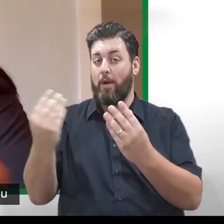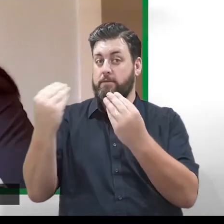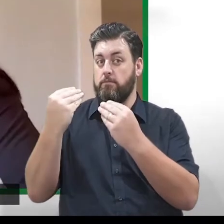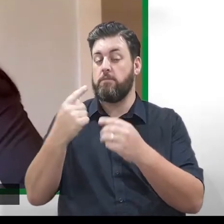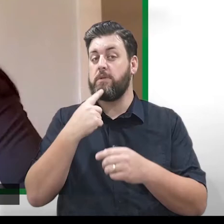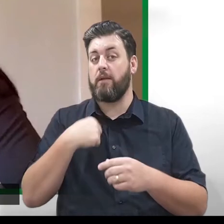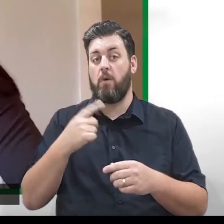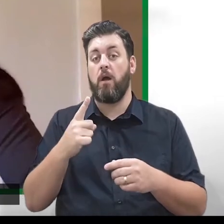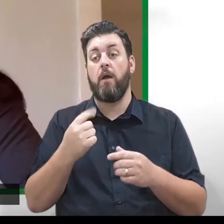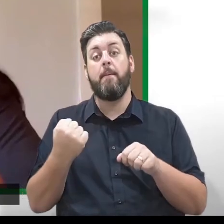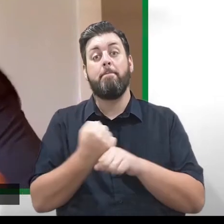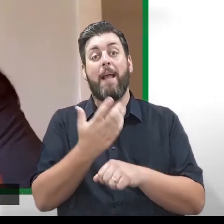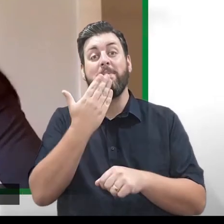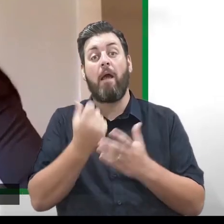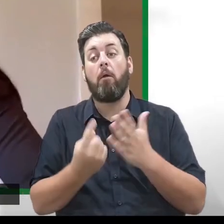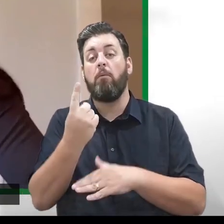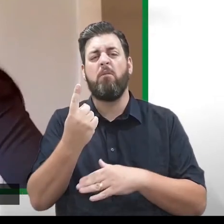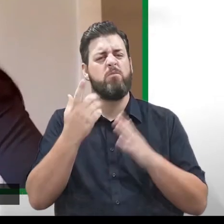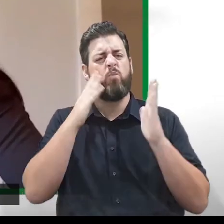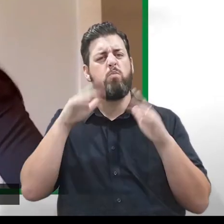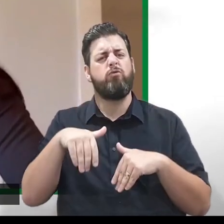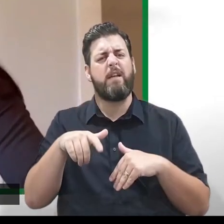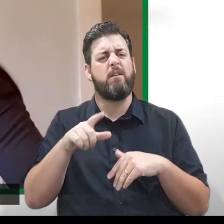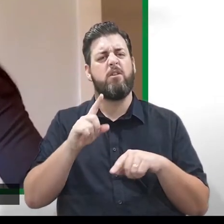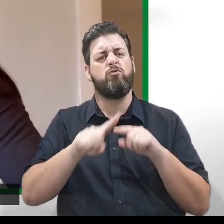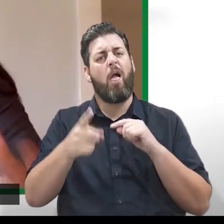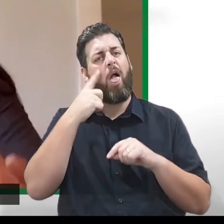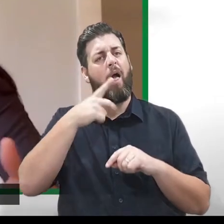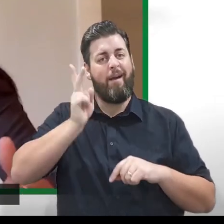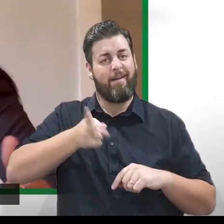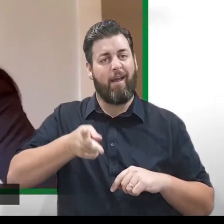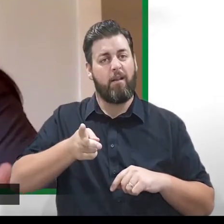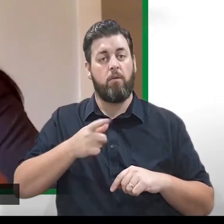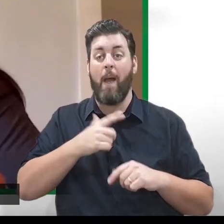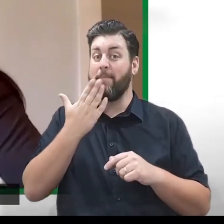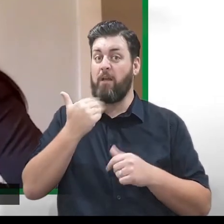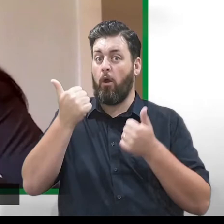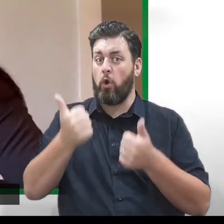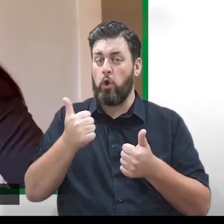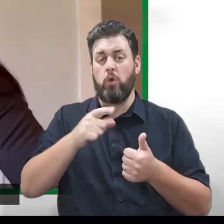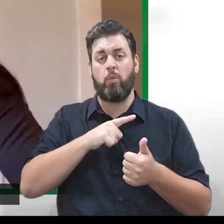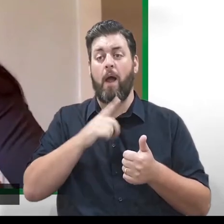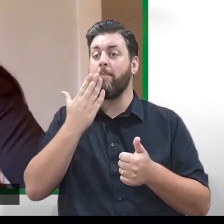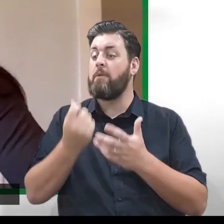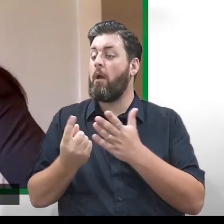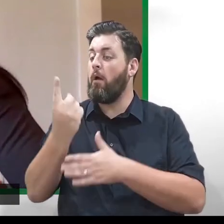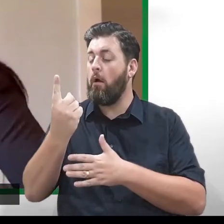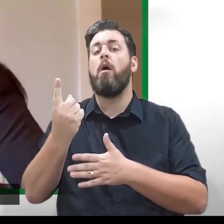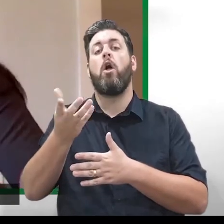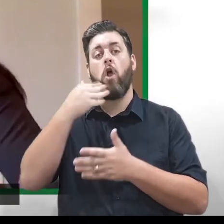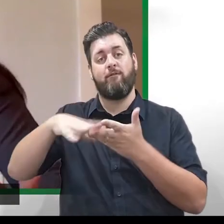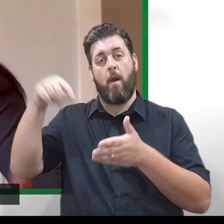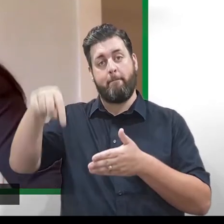actually, if you make mistakes, don't worry, get back up, have another go. And mistakes are your friends, because actually, you learn a lot from